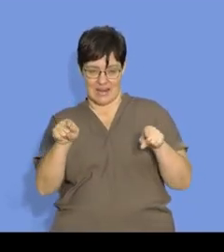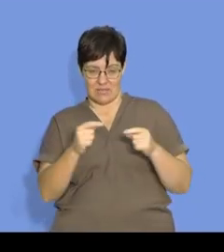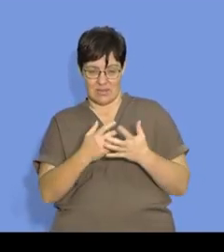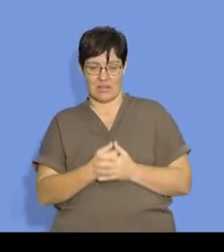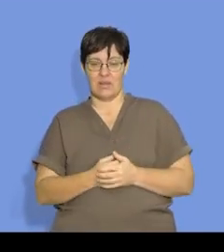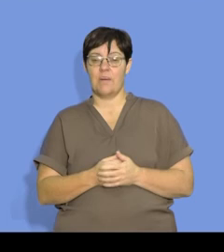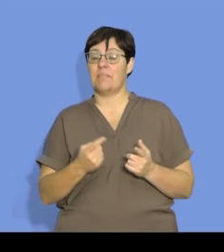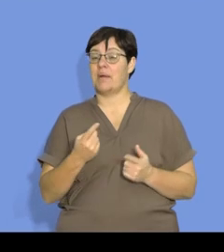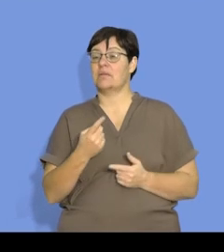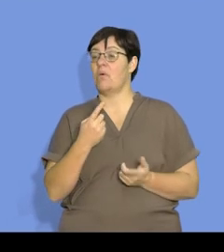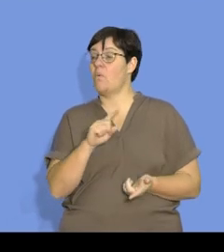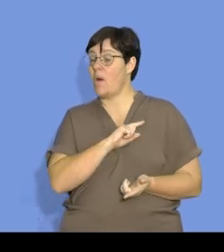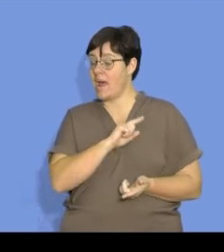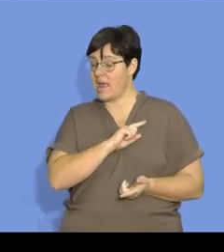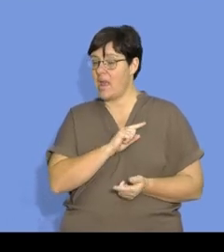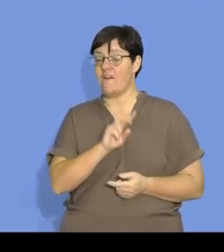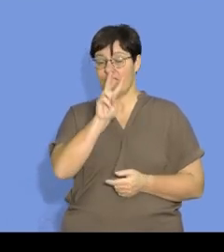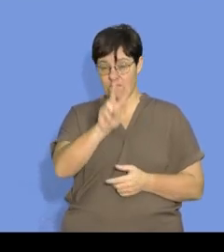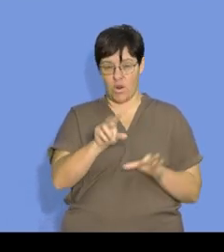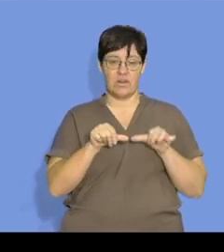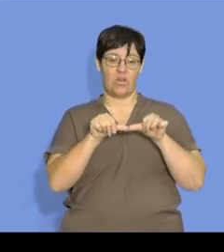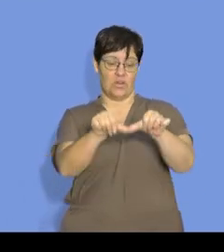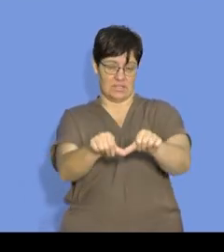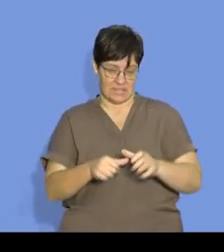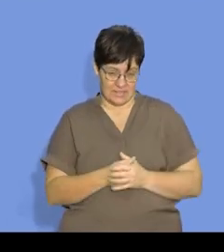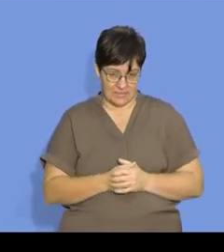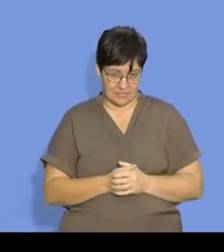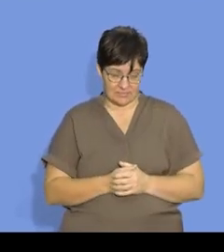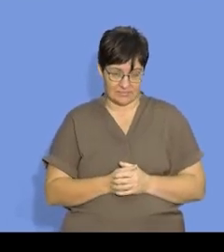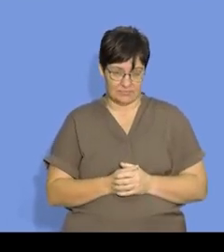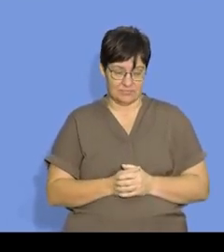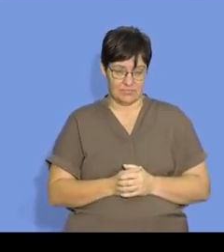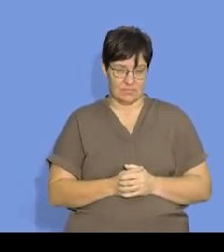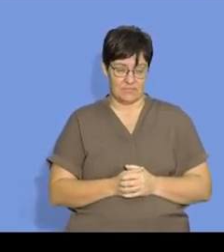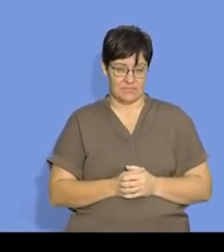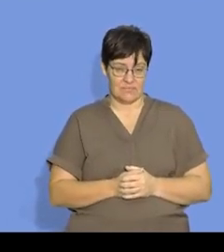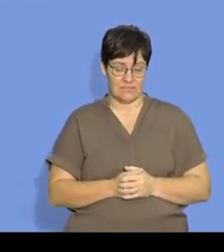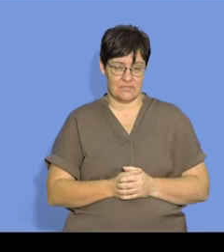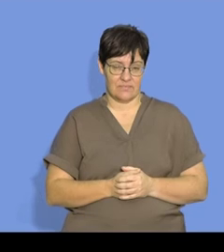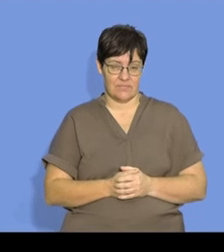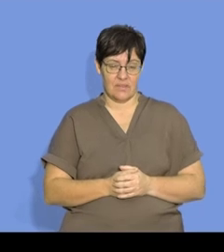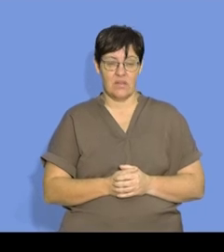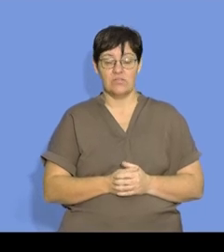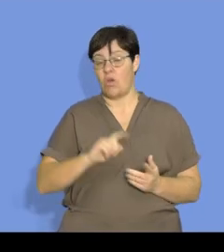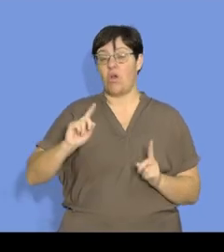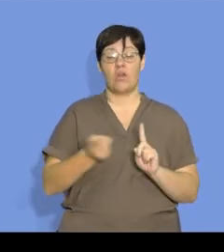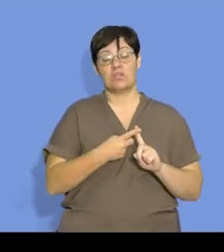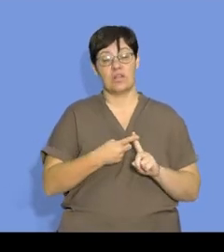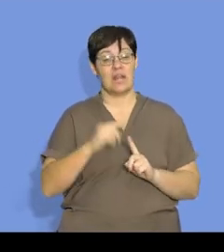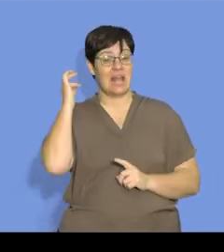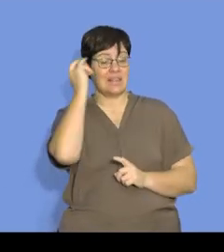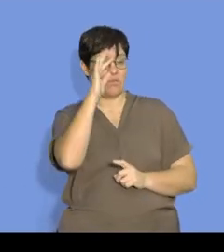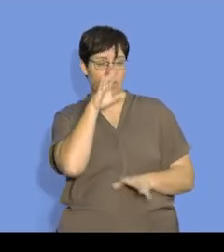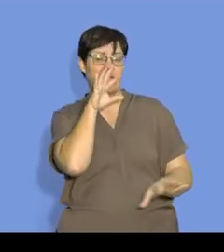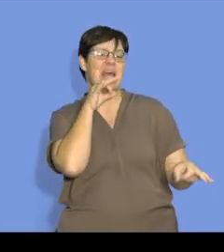N, but that is only the case when my volume is constant. So, according to the collision